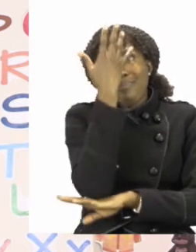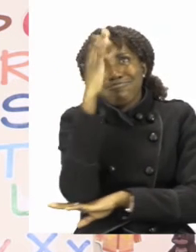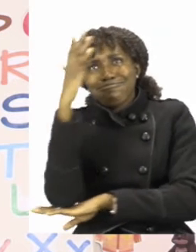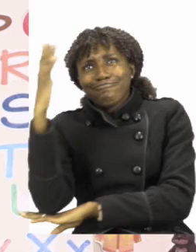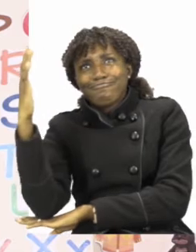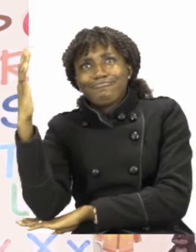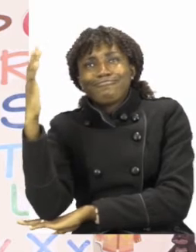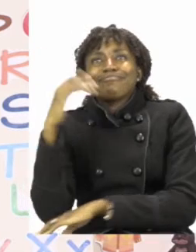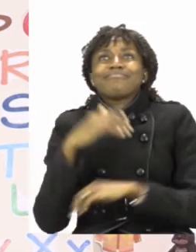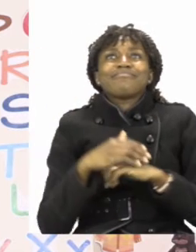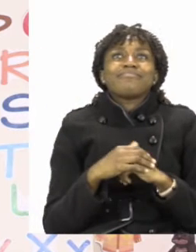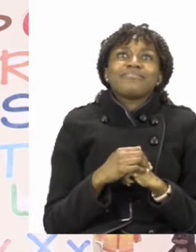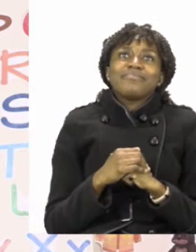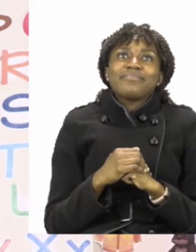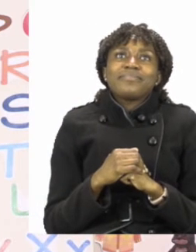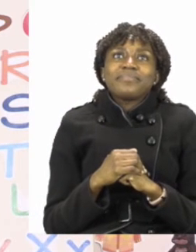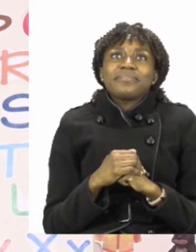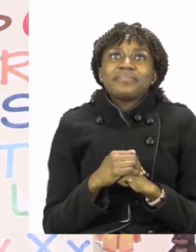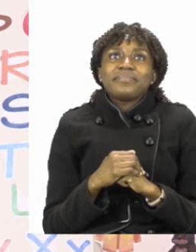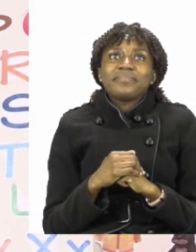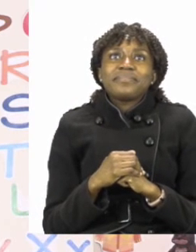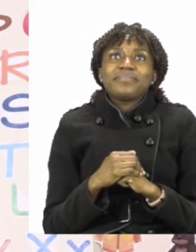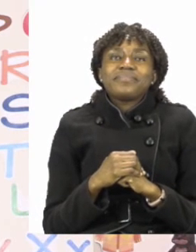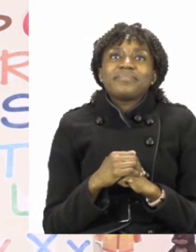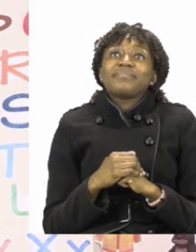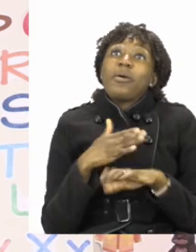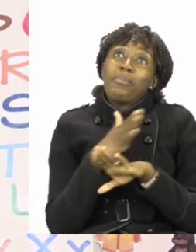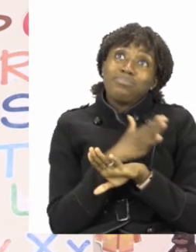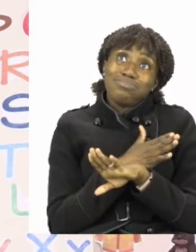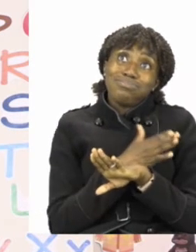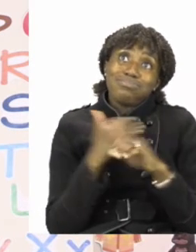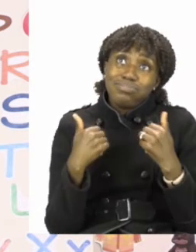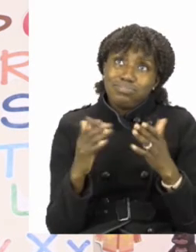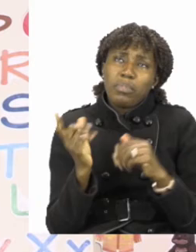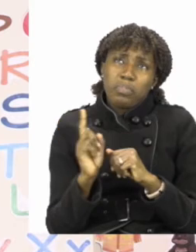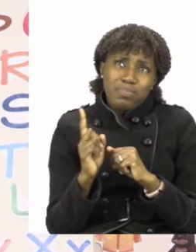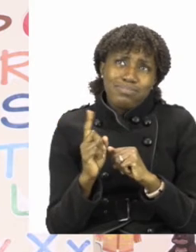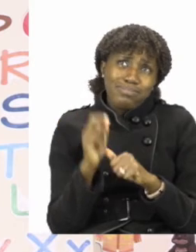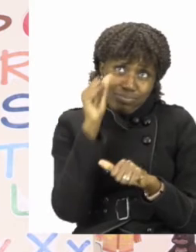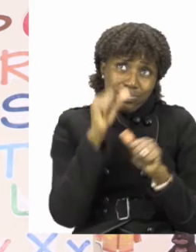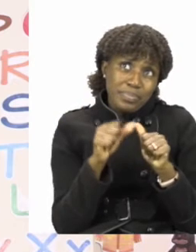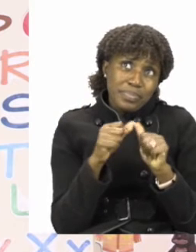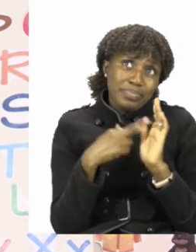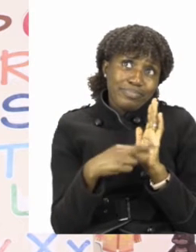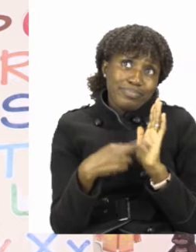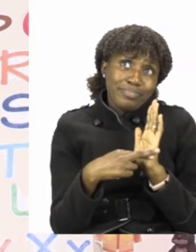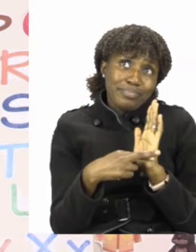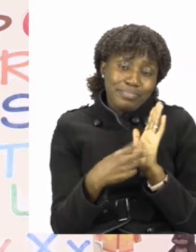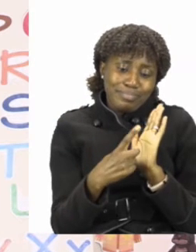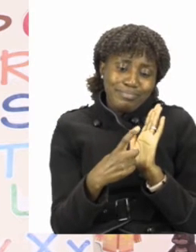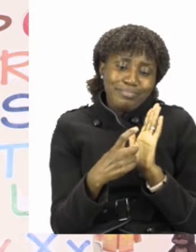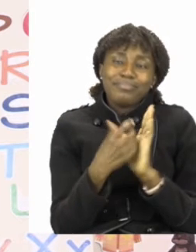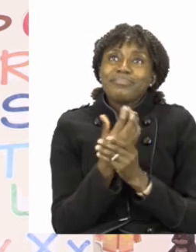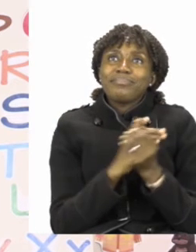Bushes and Trees. And before we get into any lessons grade ones, we know that we need